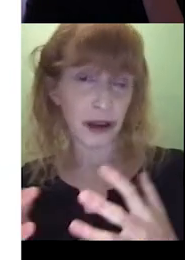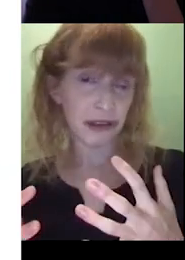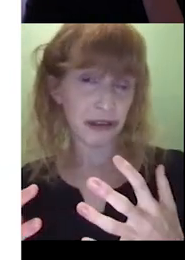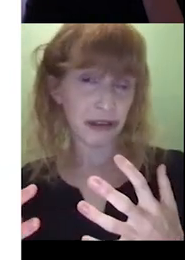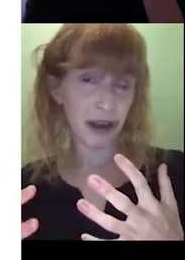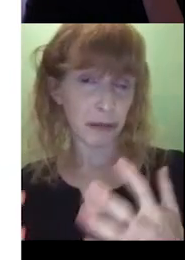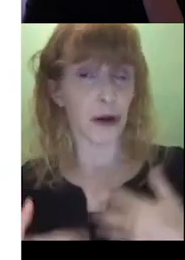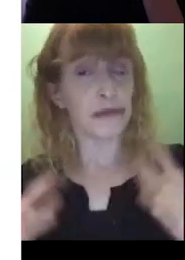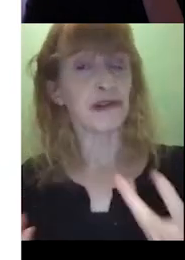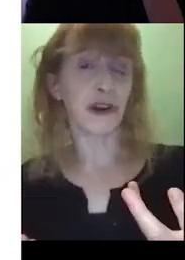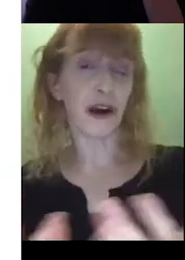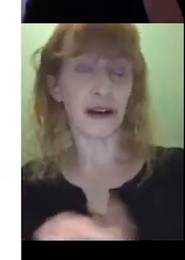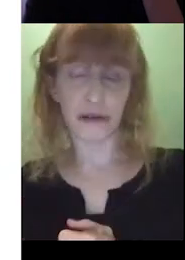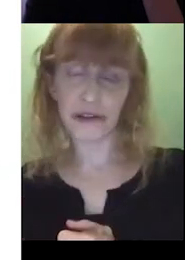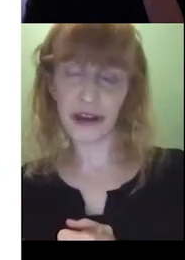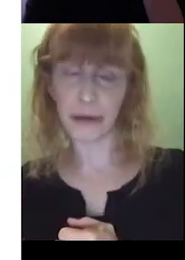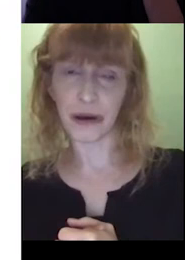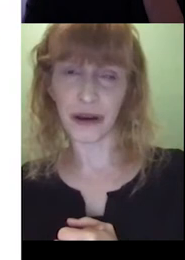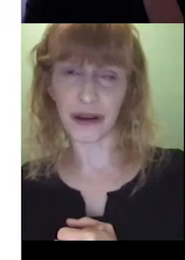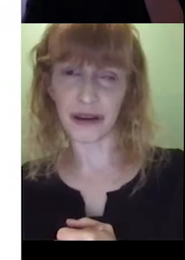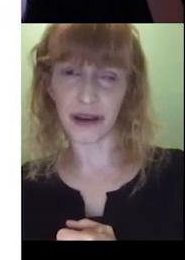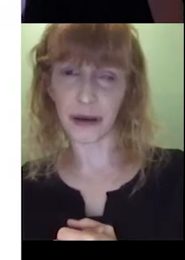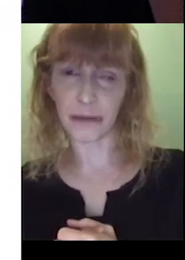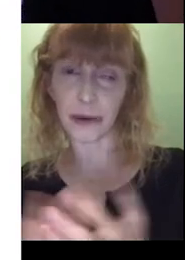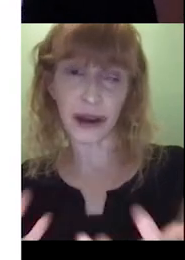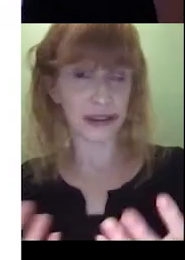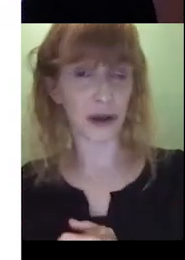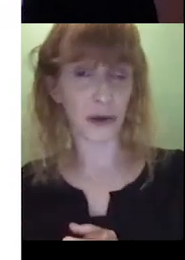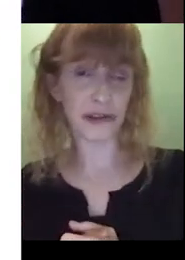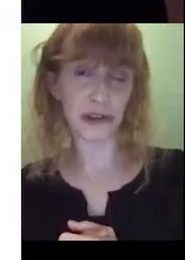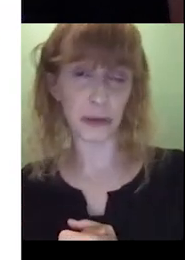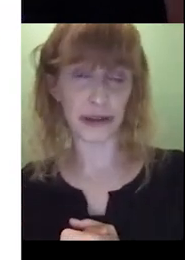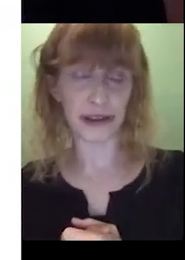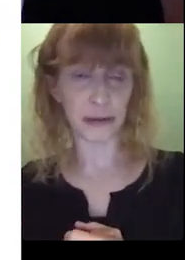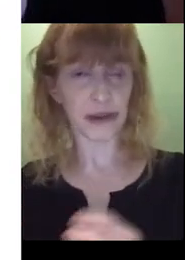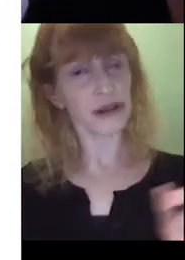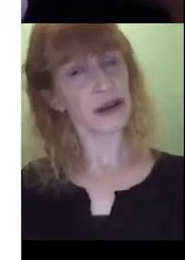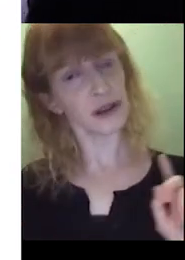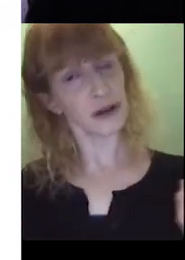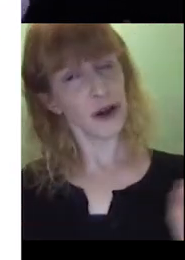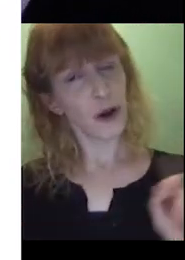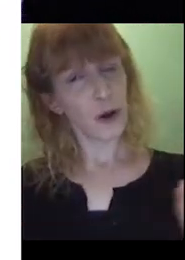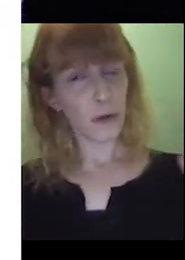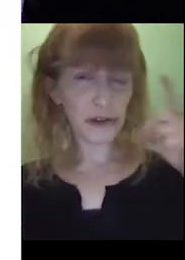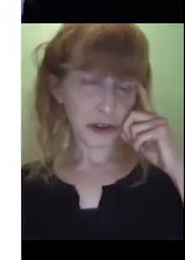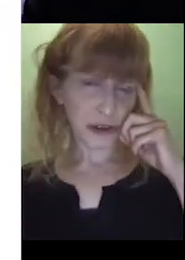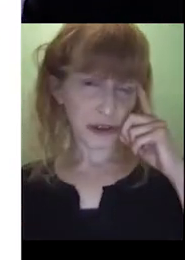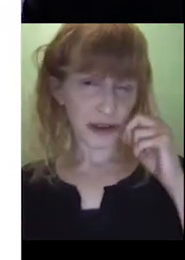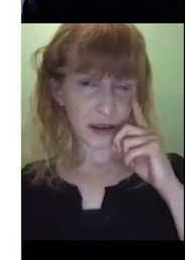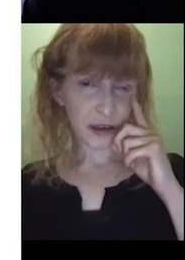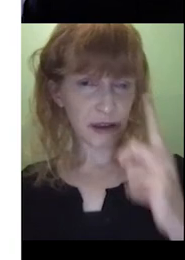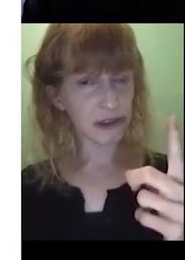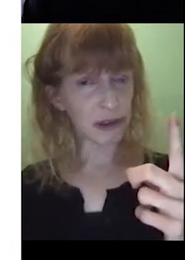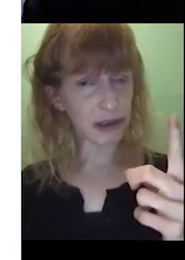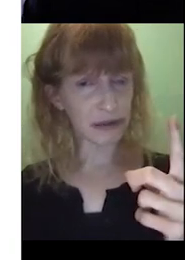prompt the child by asking a question. We might say something like, you know, what do you